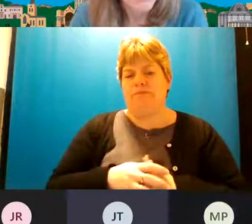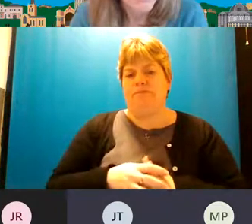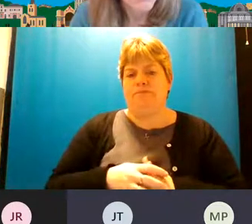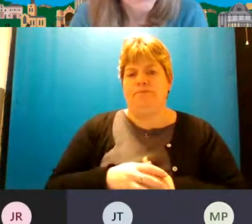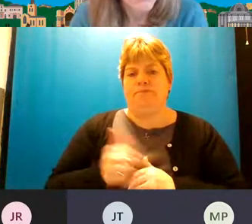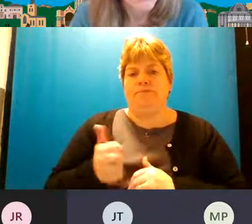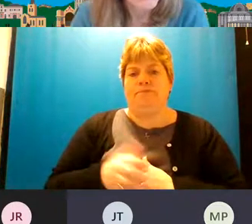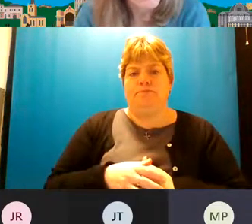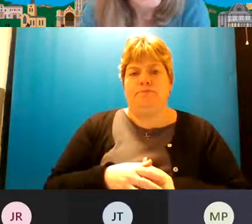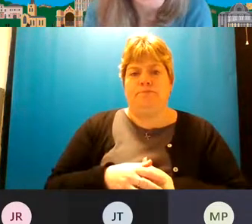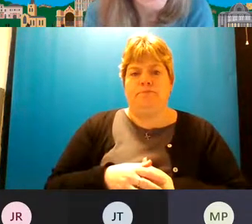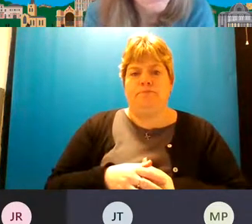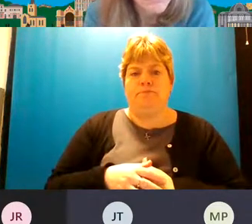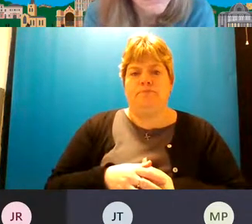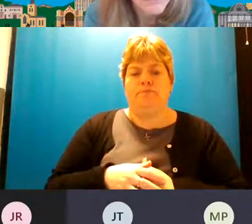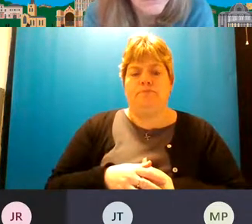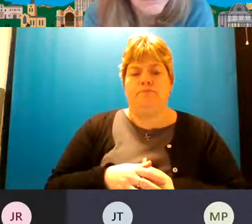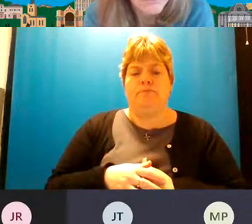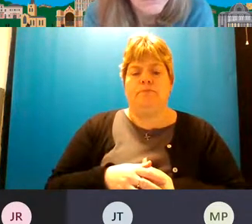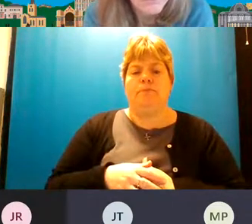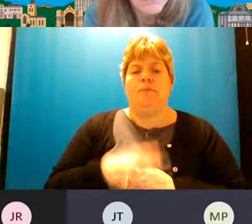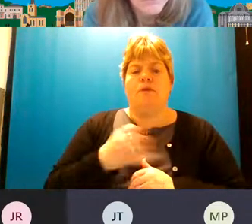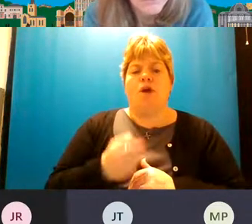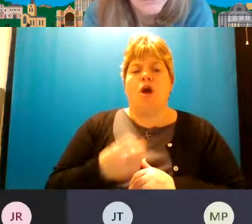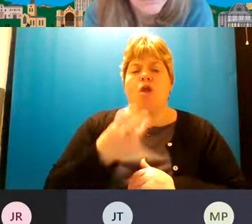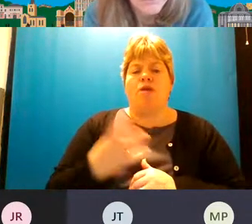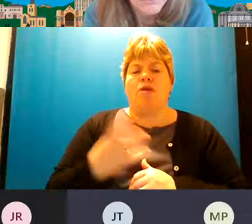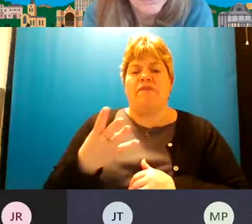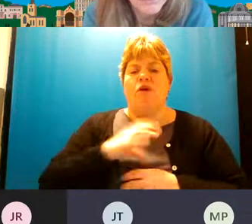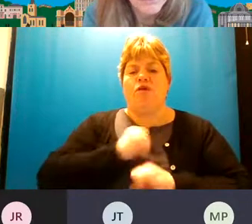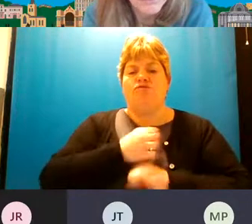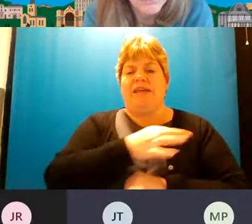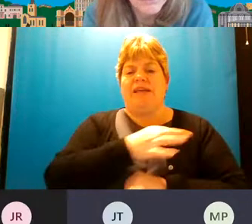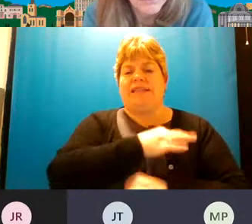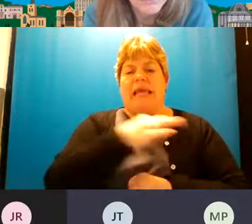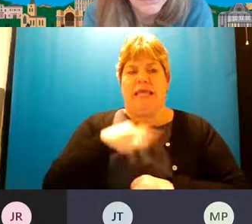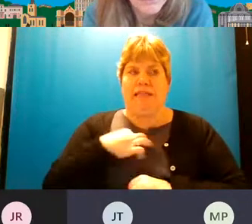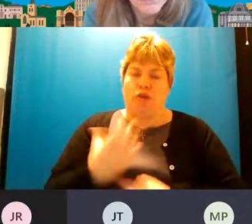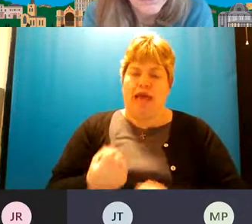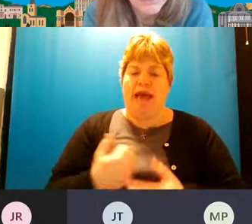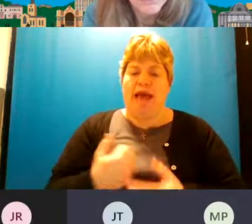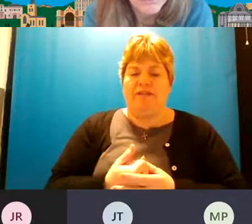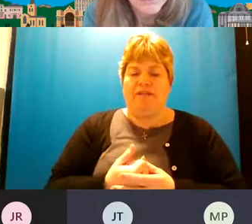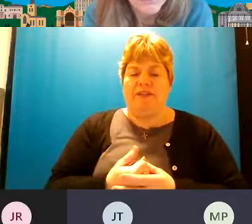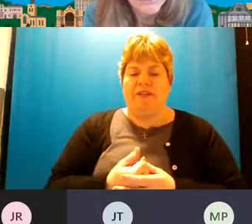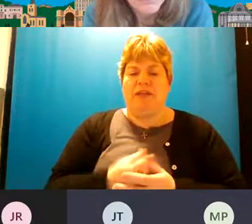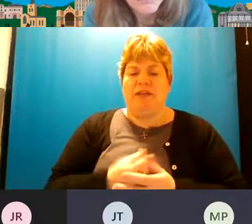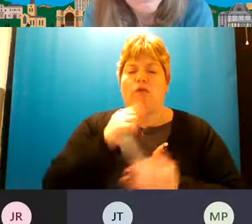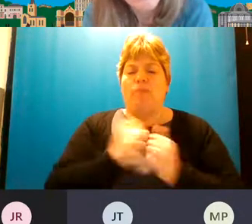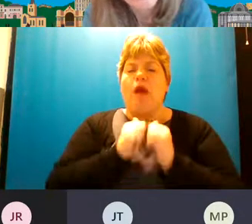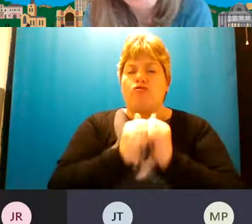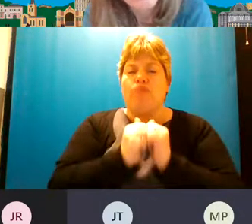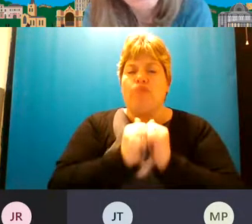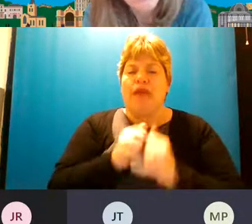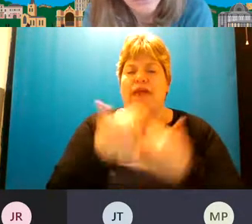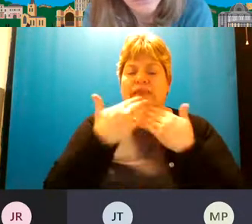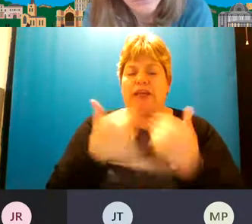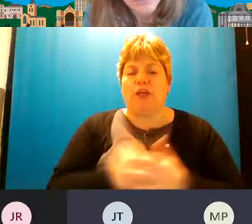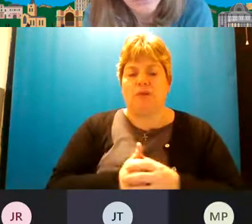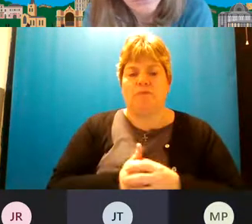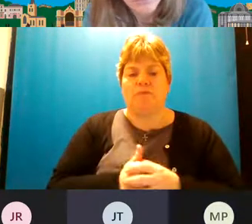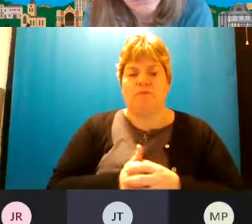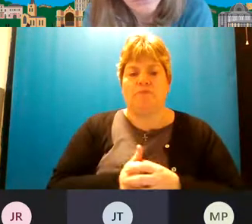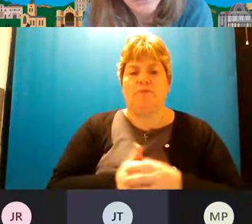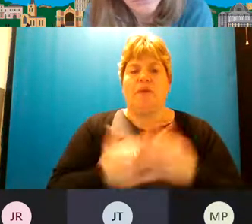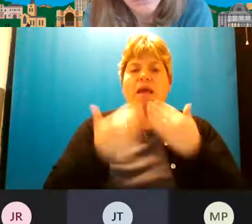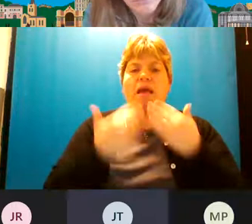you've got three or four very stressed clinicians that would be grateful for that thank you yeah